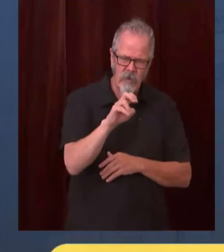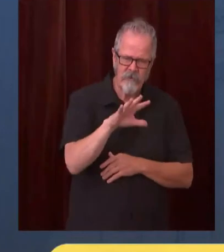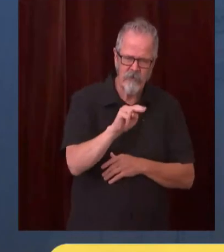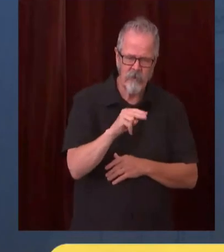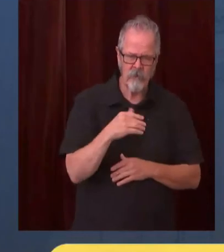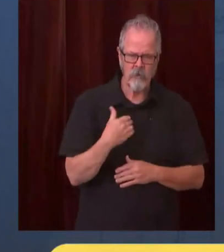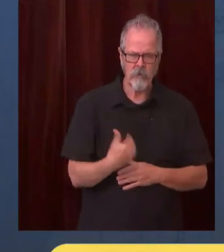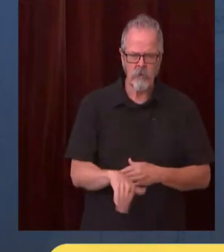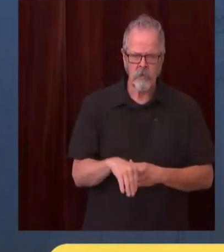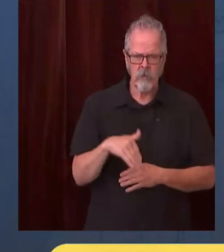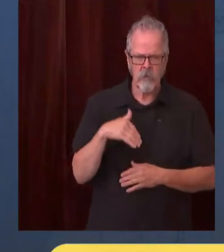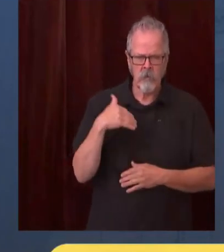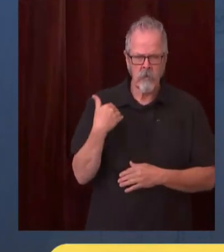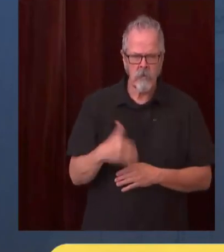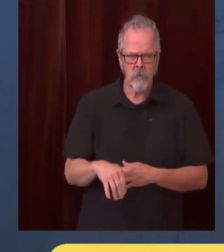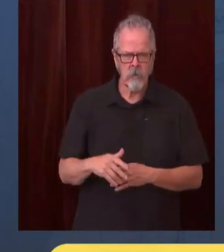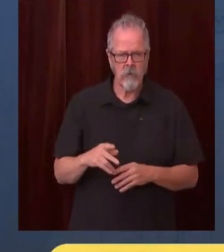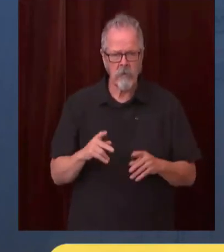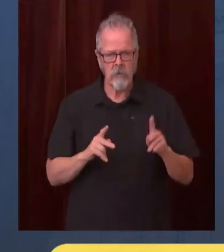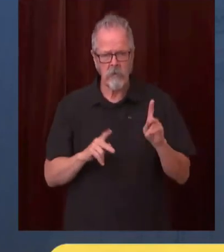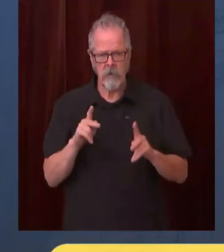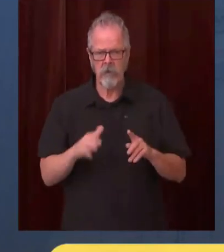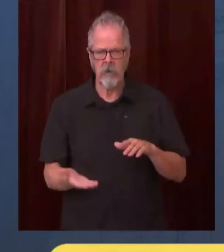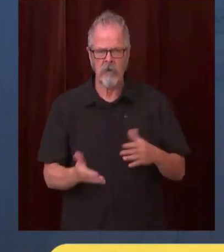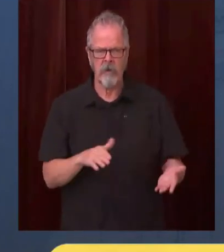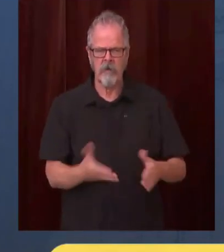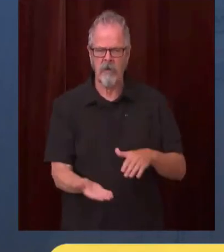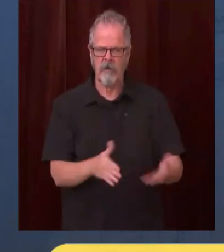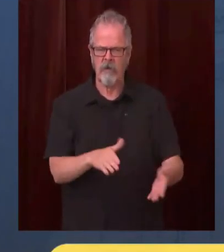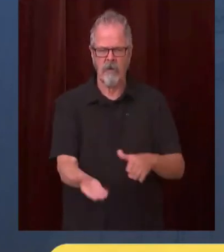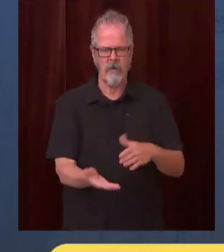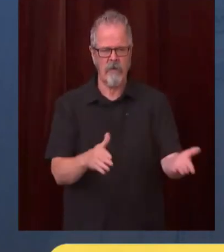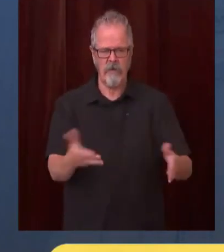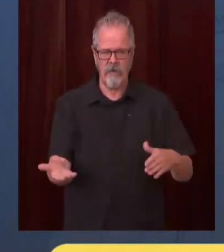almost all of them were all preventable deaths